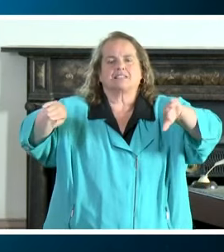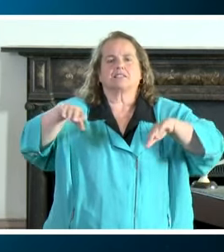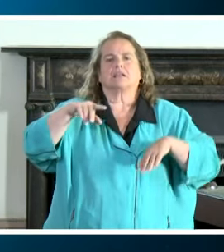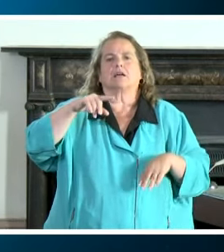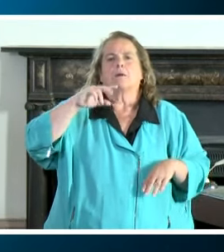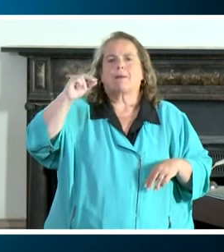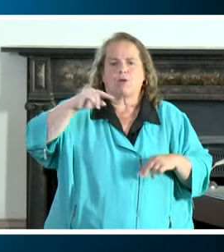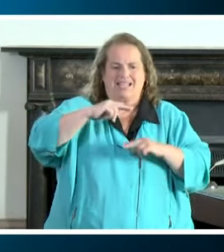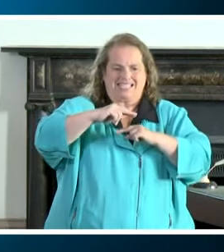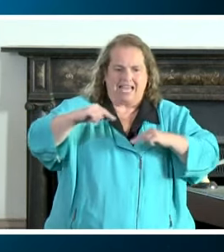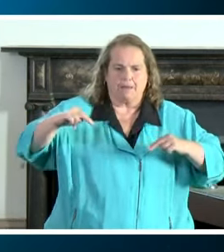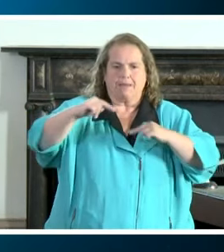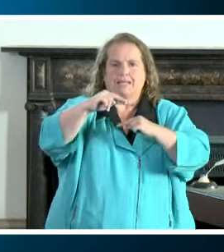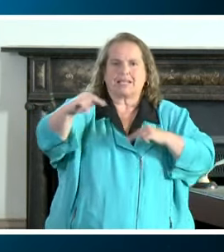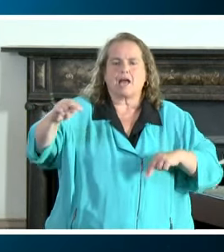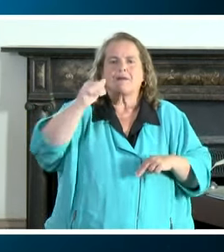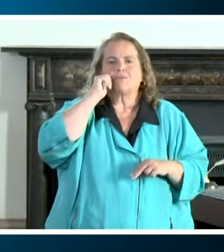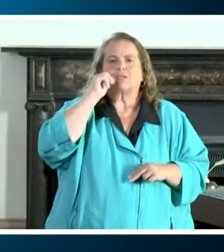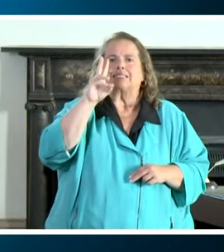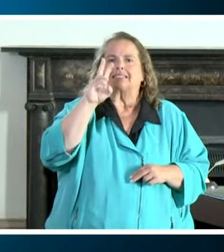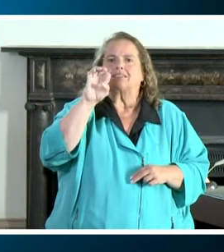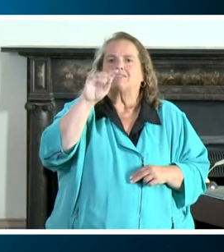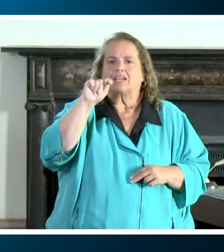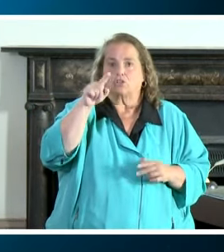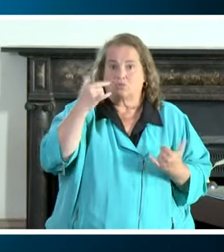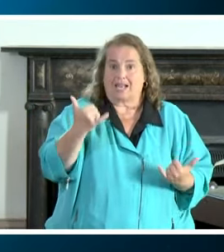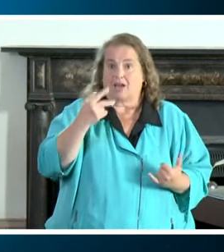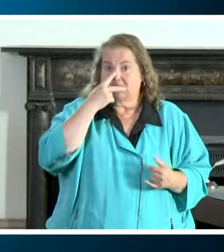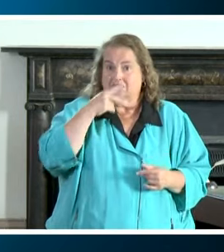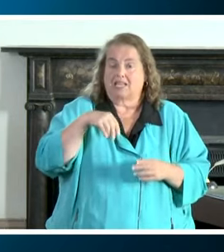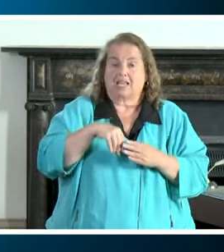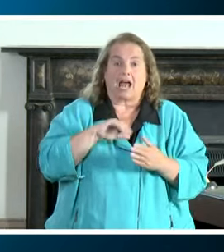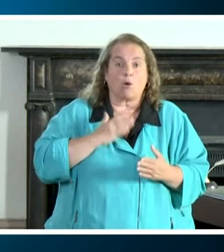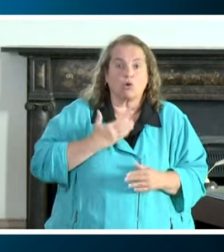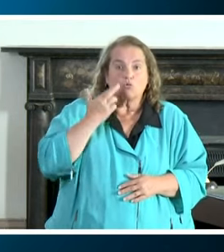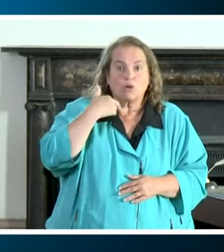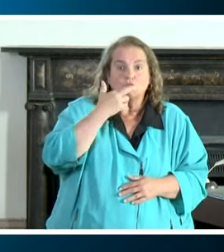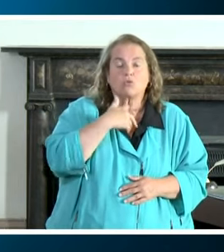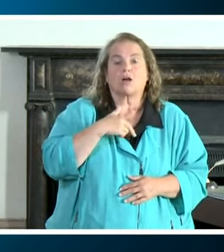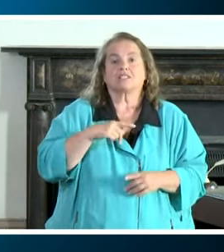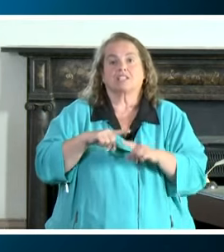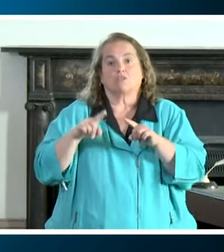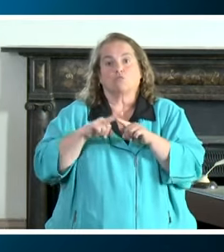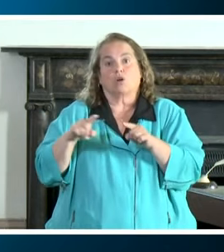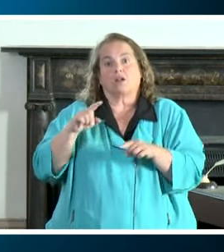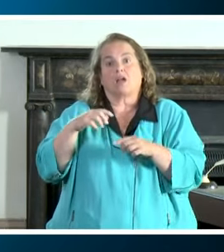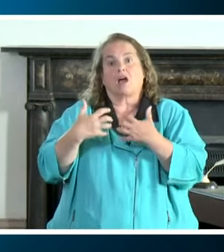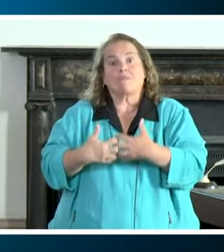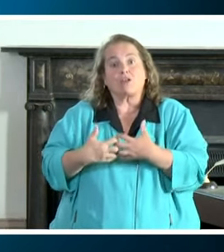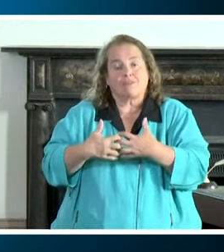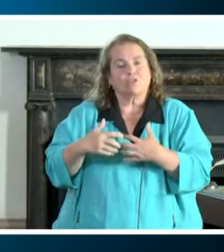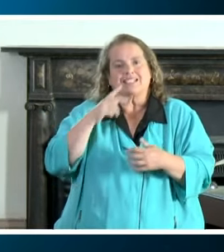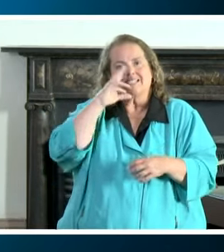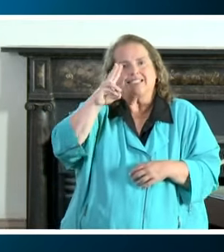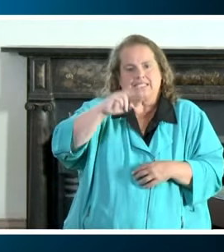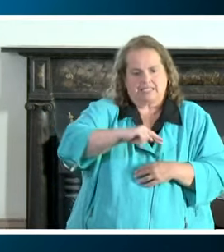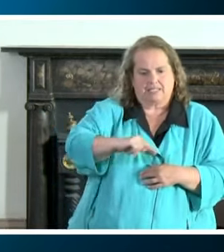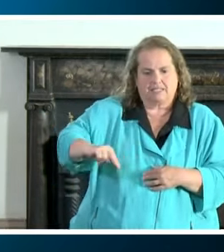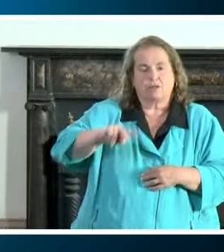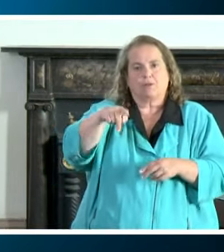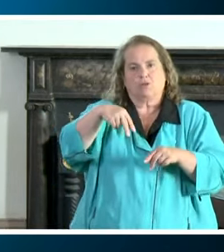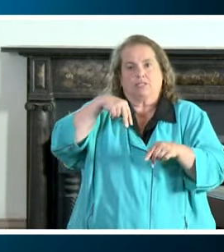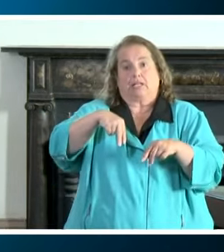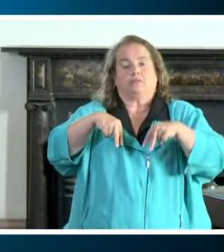six feet just like you are seeing now in our shops and restaurants and also of course limited assemblies